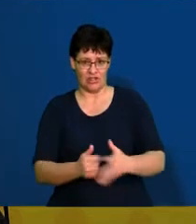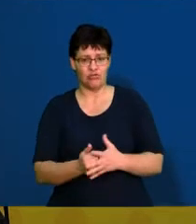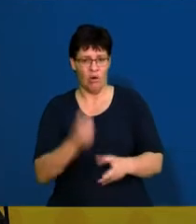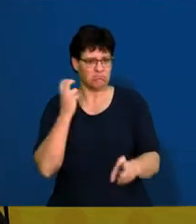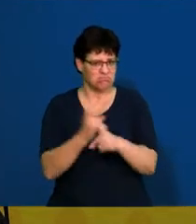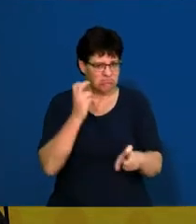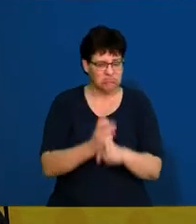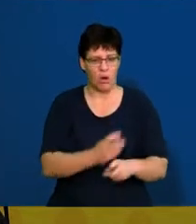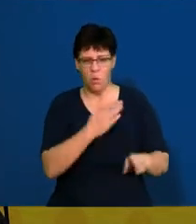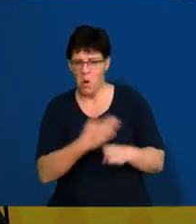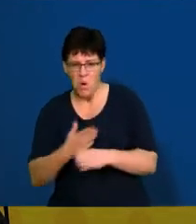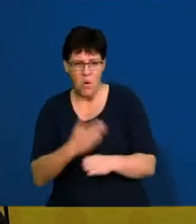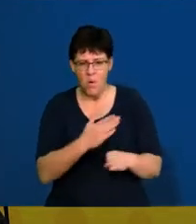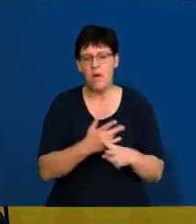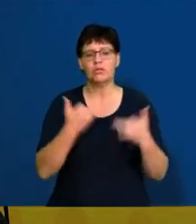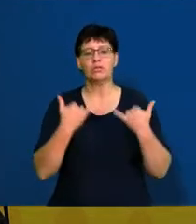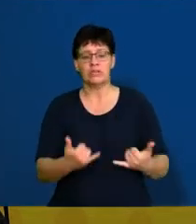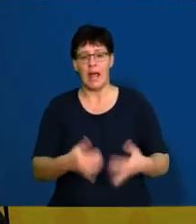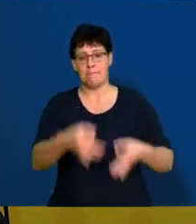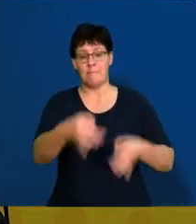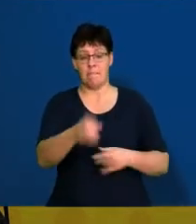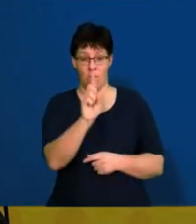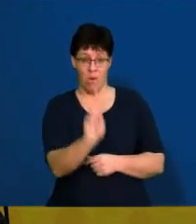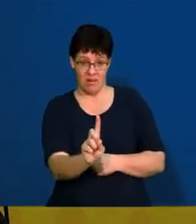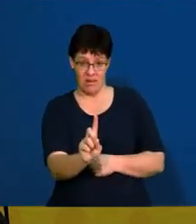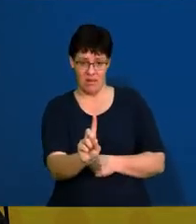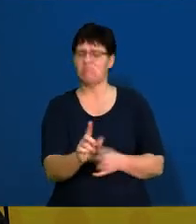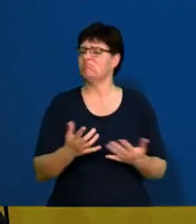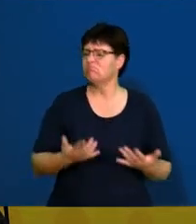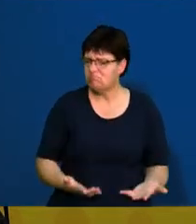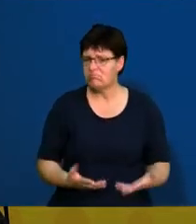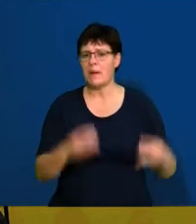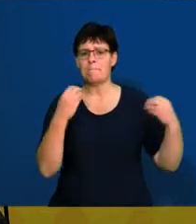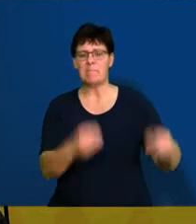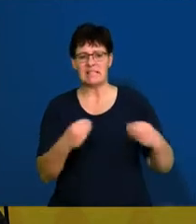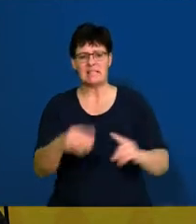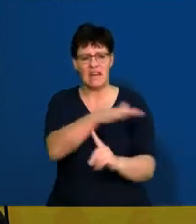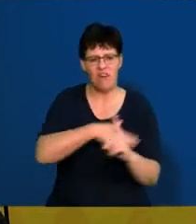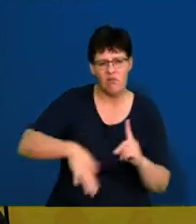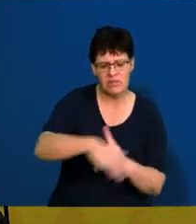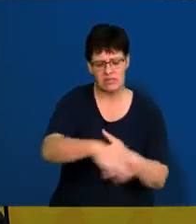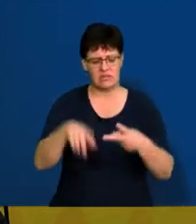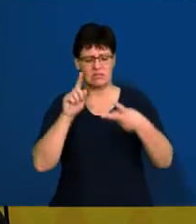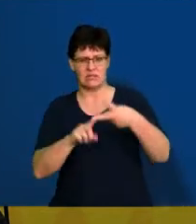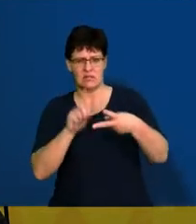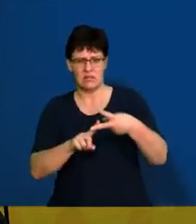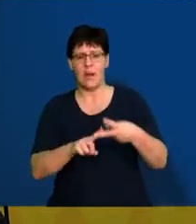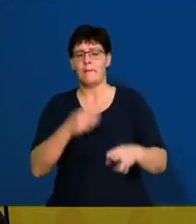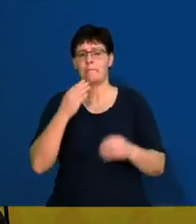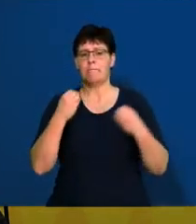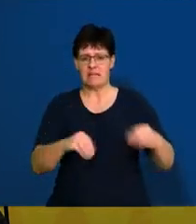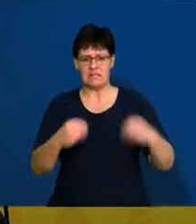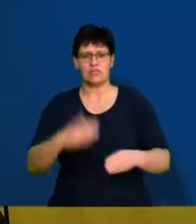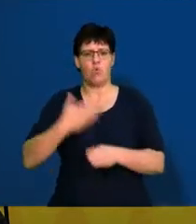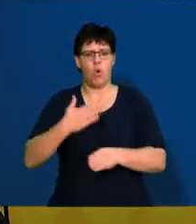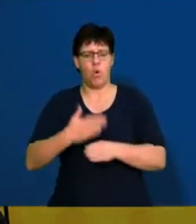graft. Today we'll be talking about paper one, which has got to do with the business environments as well as the business operations of the